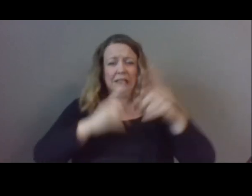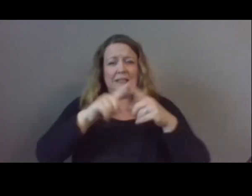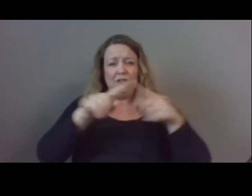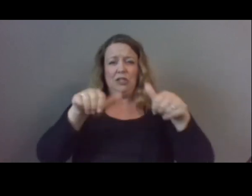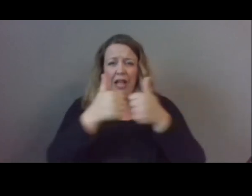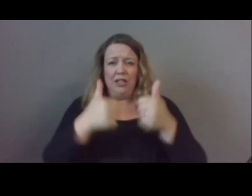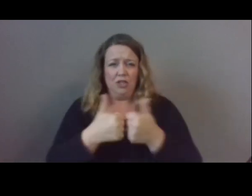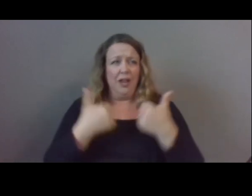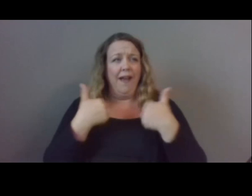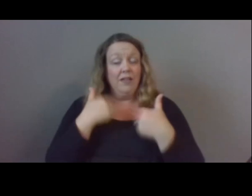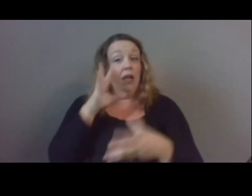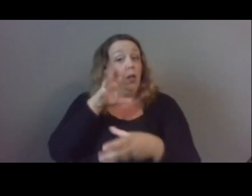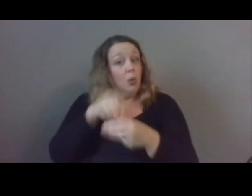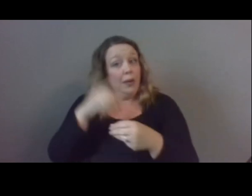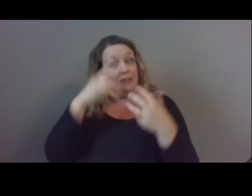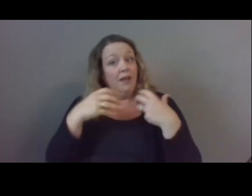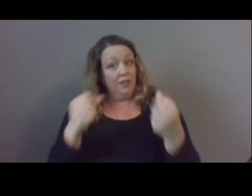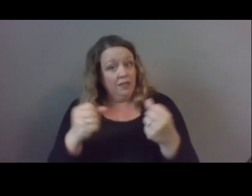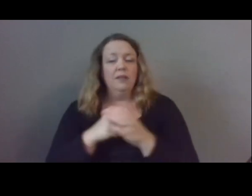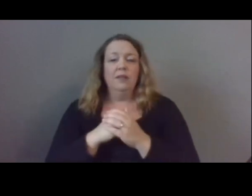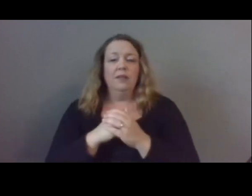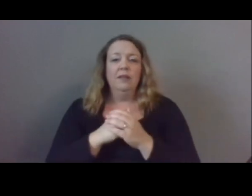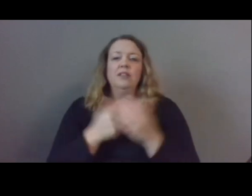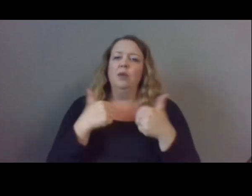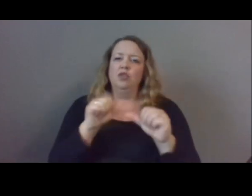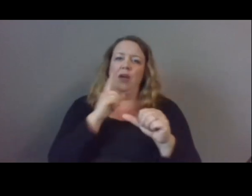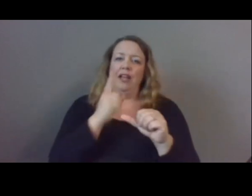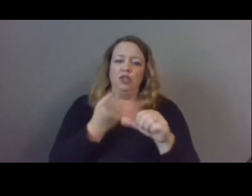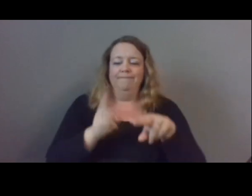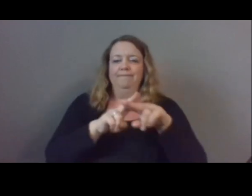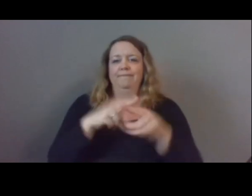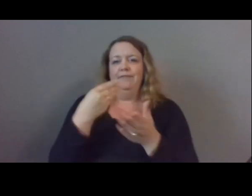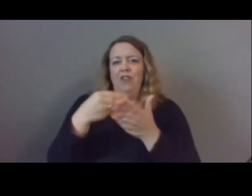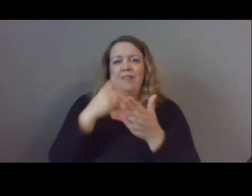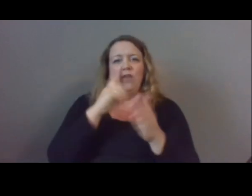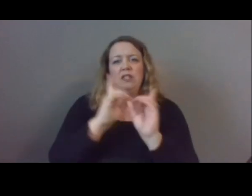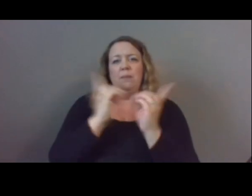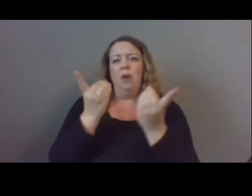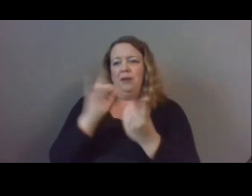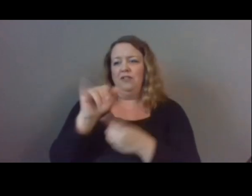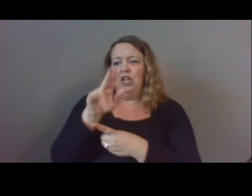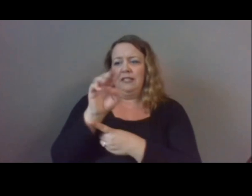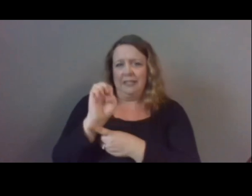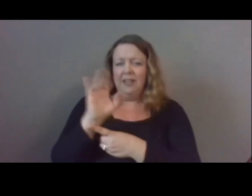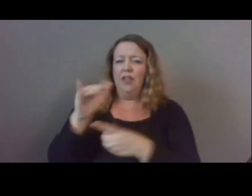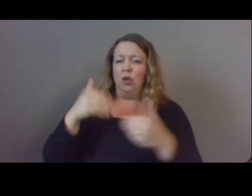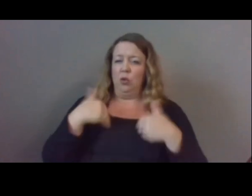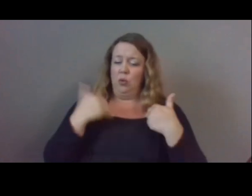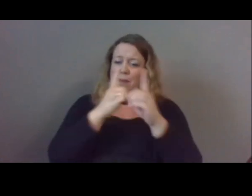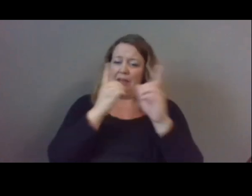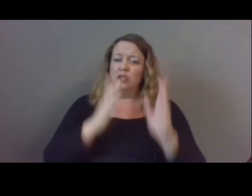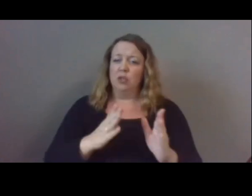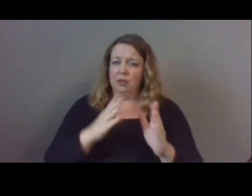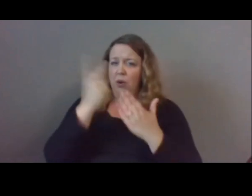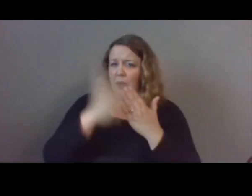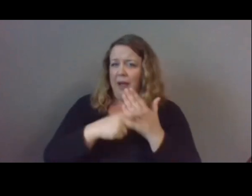including mental health challenges. So, we're trying to increase funding for the Department of Justice's Youth Mentoring Grant. It's the only mentoring-specific